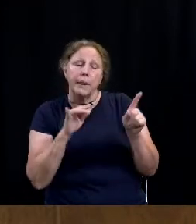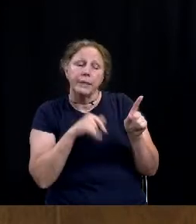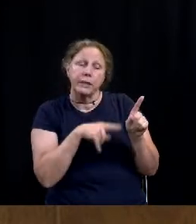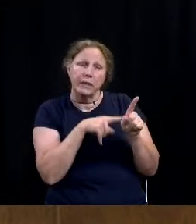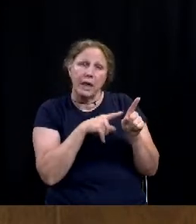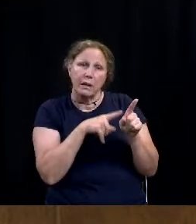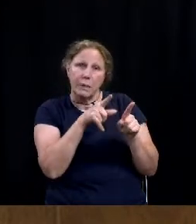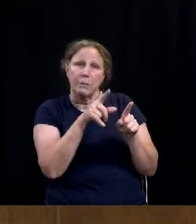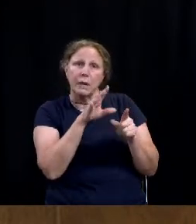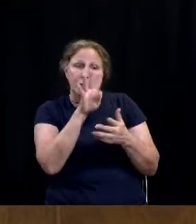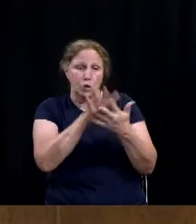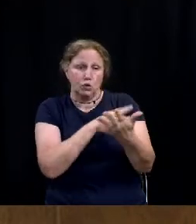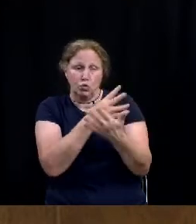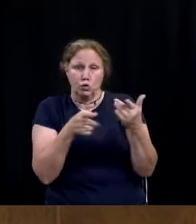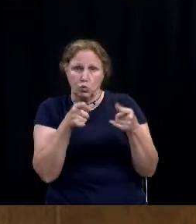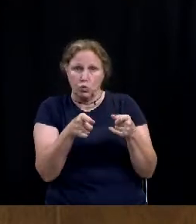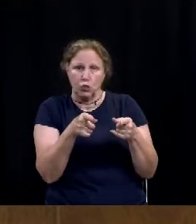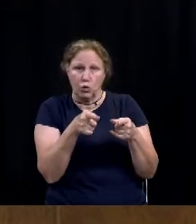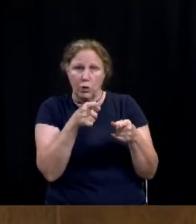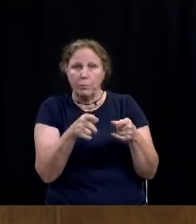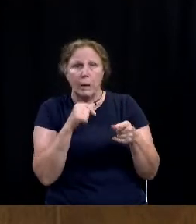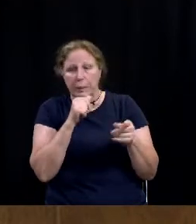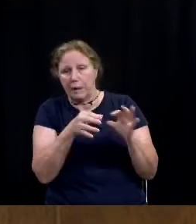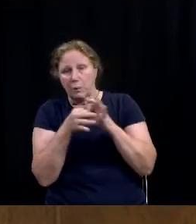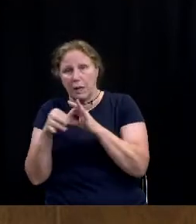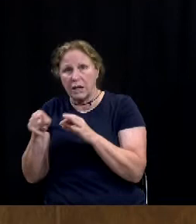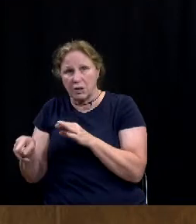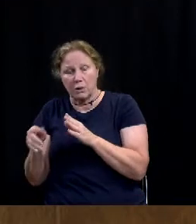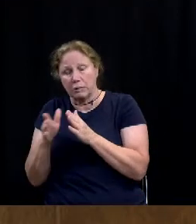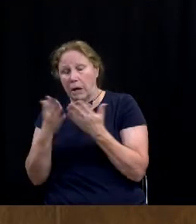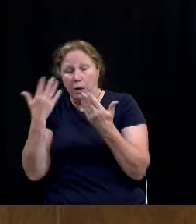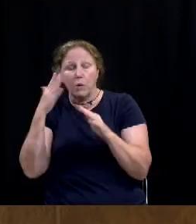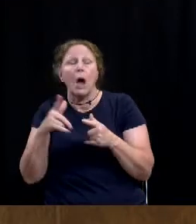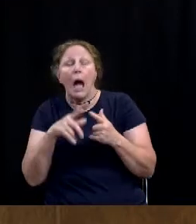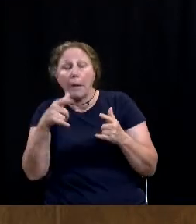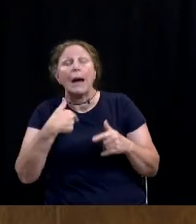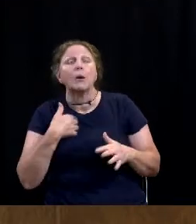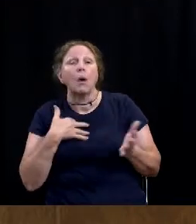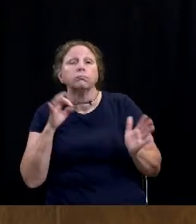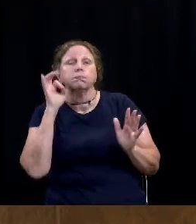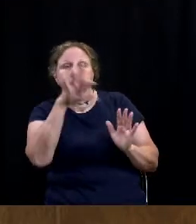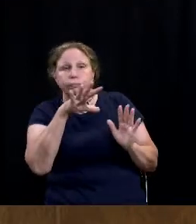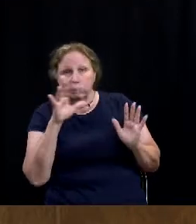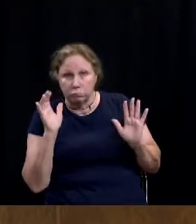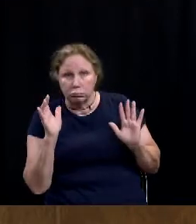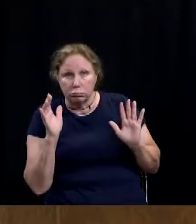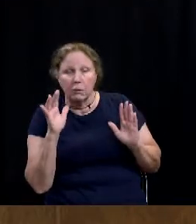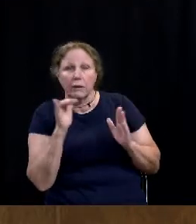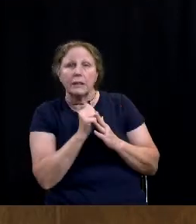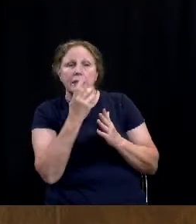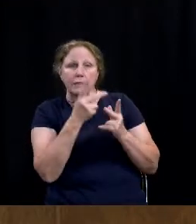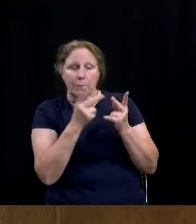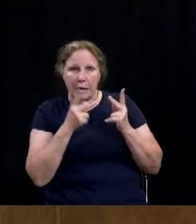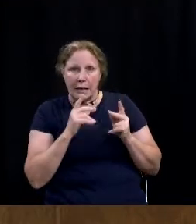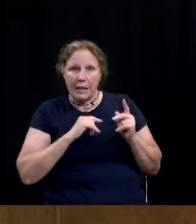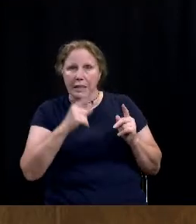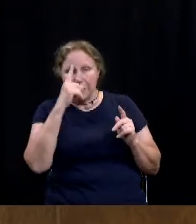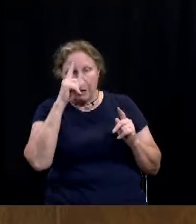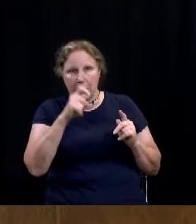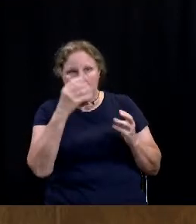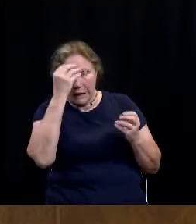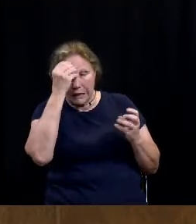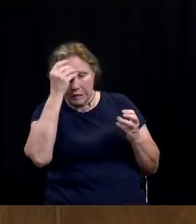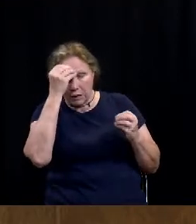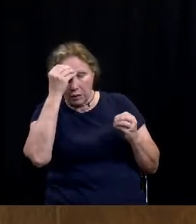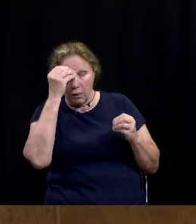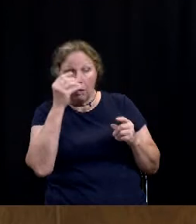fee structure itself and not in the context of the ordinance. But I just wanted to be clear that there's a couple of places where I think that we need to be thinking about